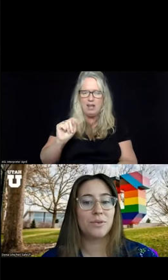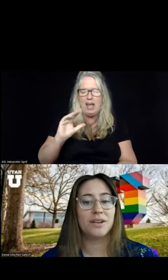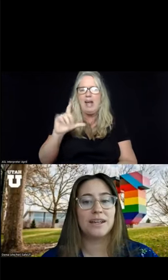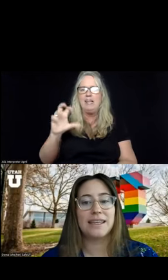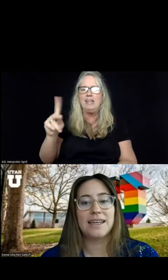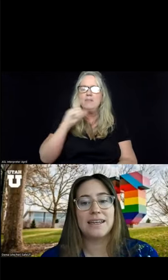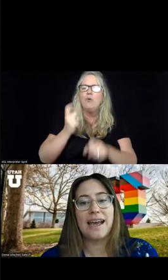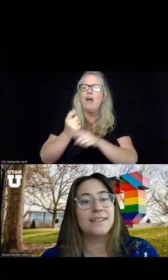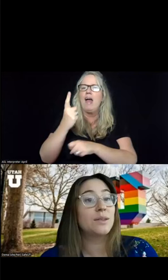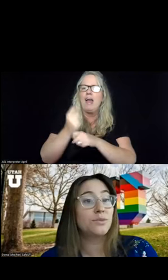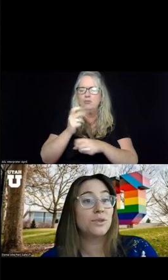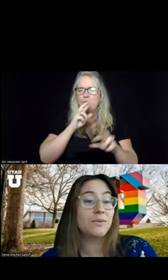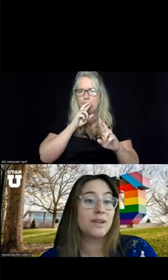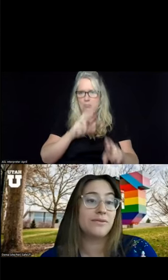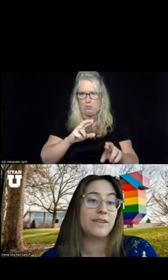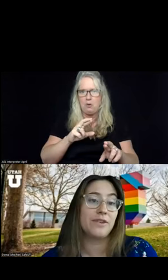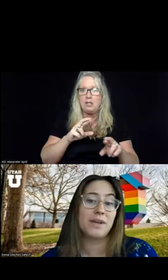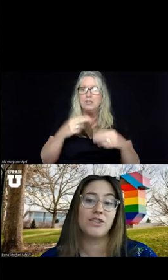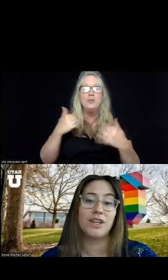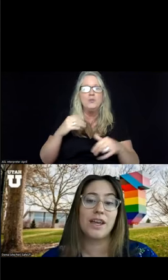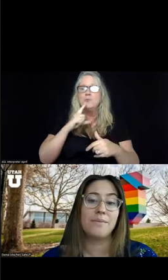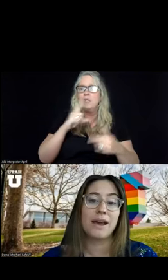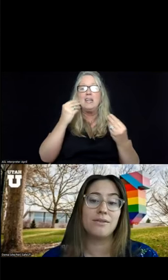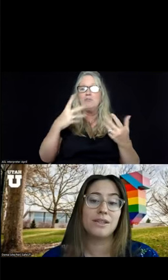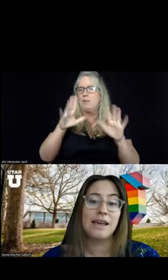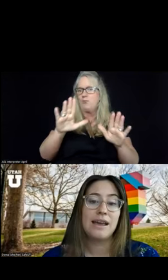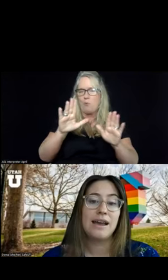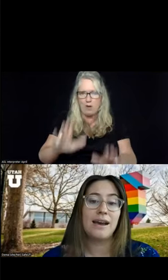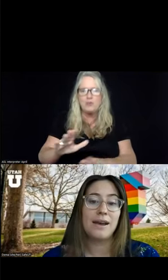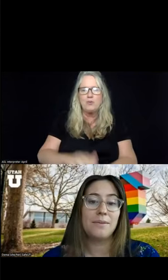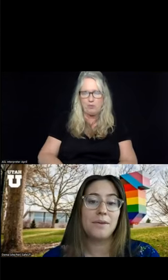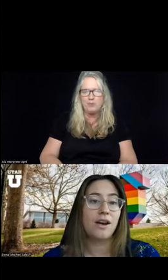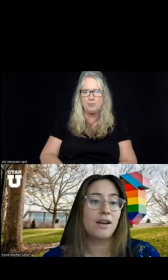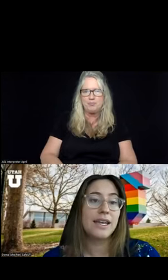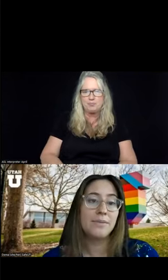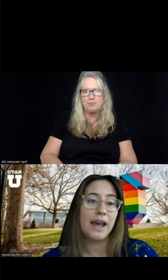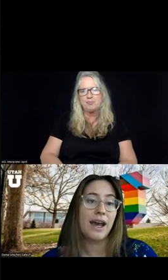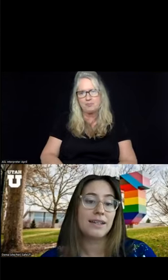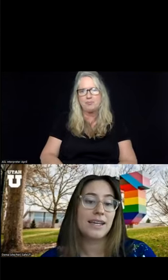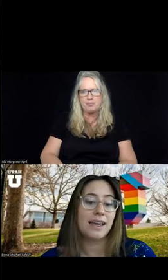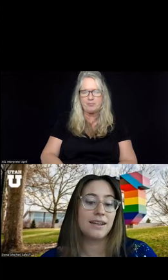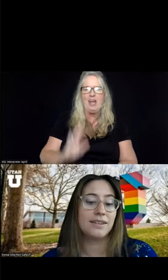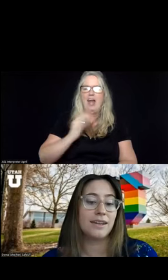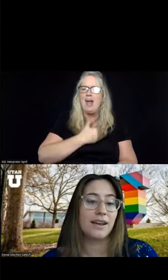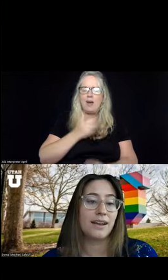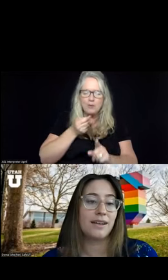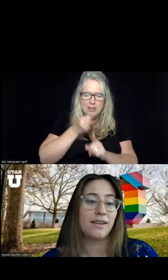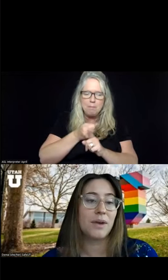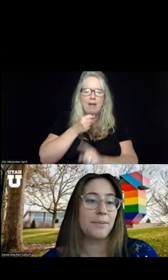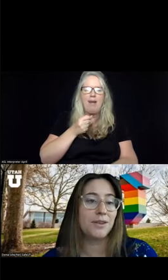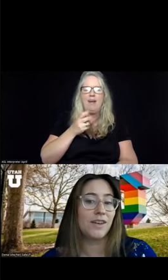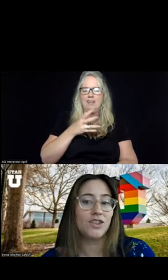annual report that has some really wonderful information about our impact and